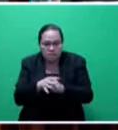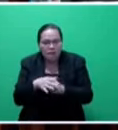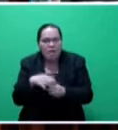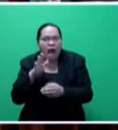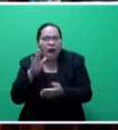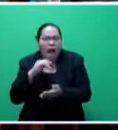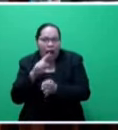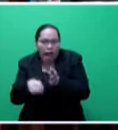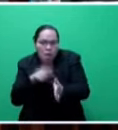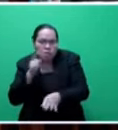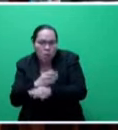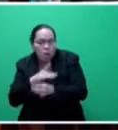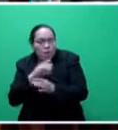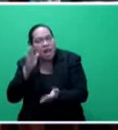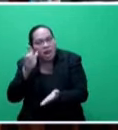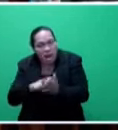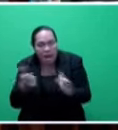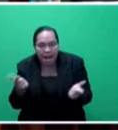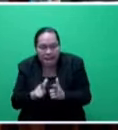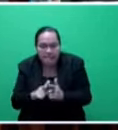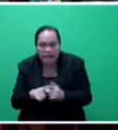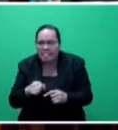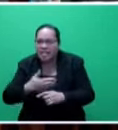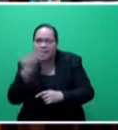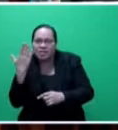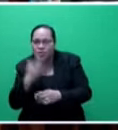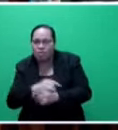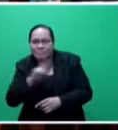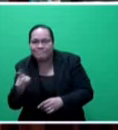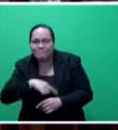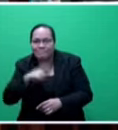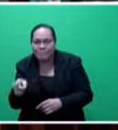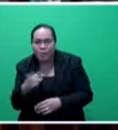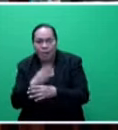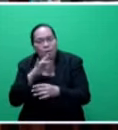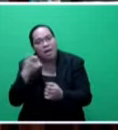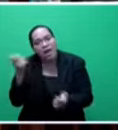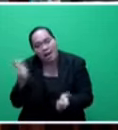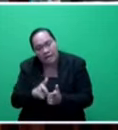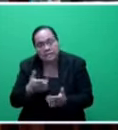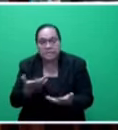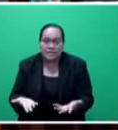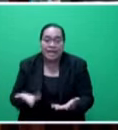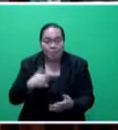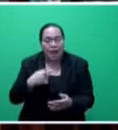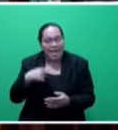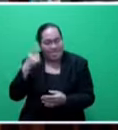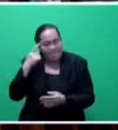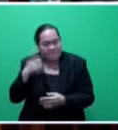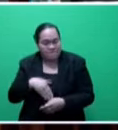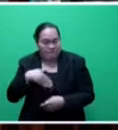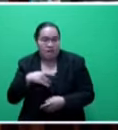hours, reduced days. And this is where I think the workers solidarity fund, Mr. Speaker, would be very, very important.